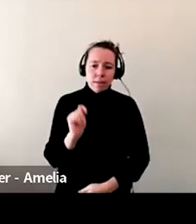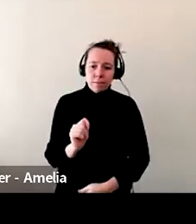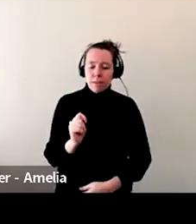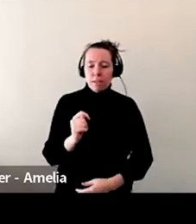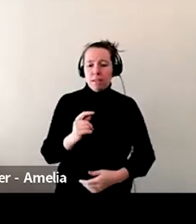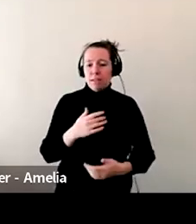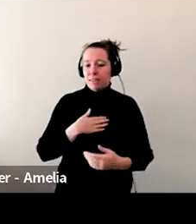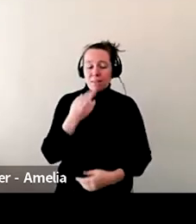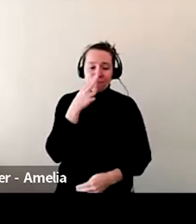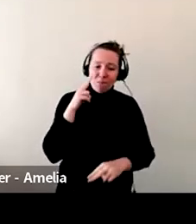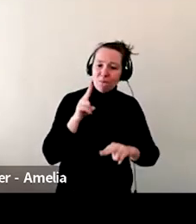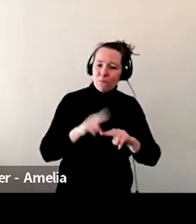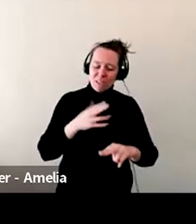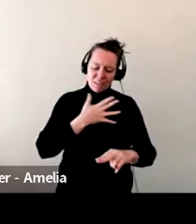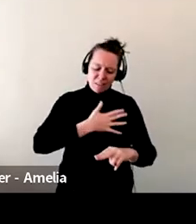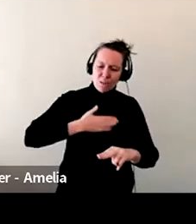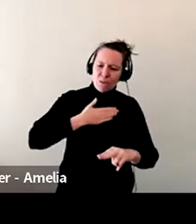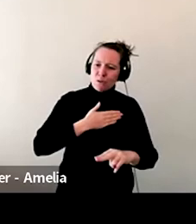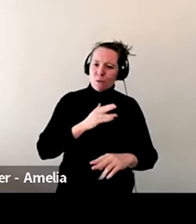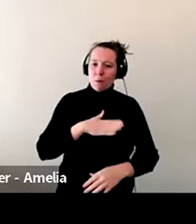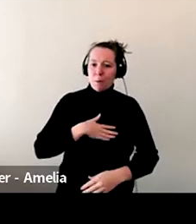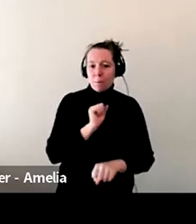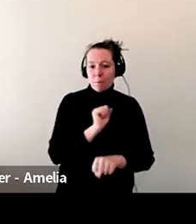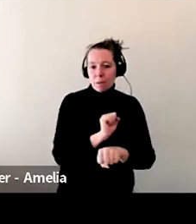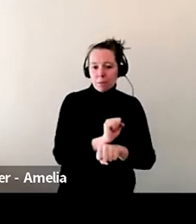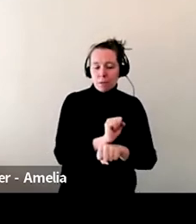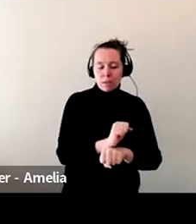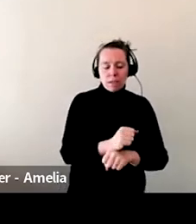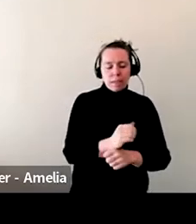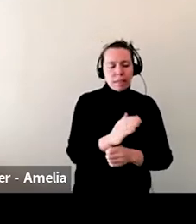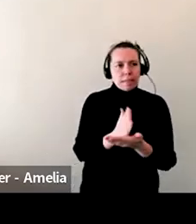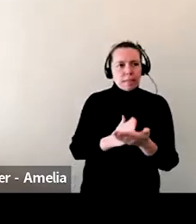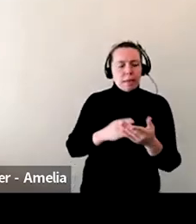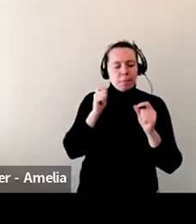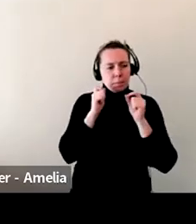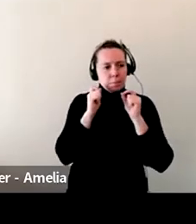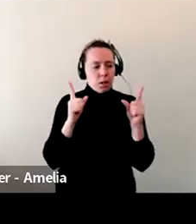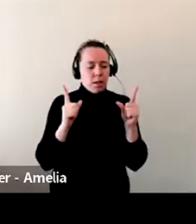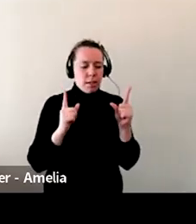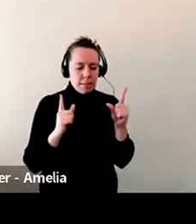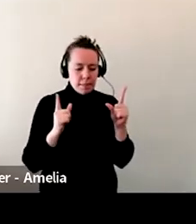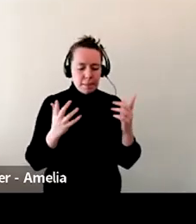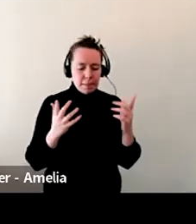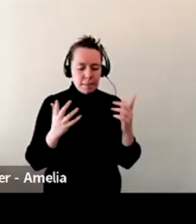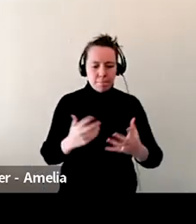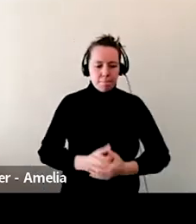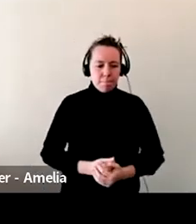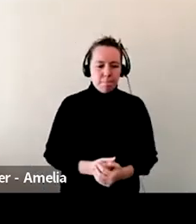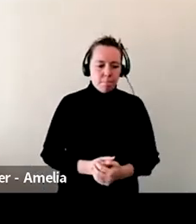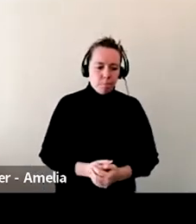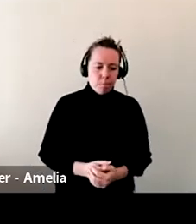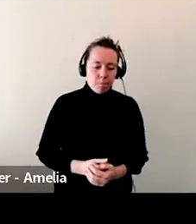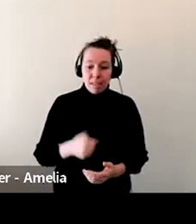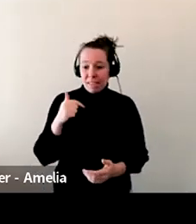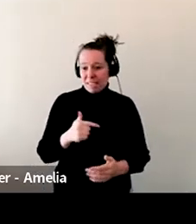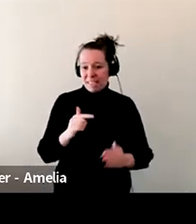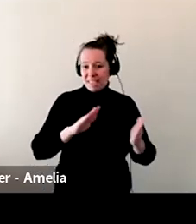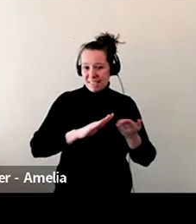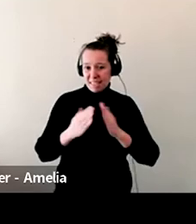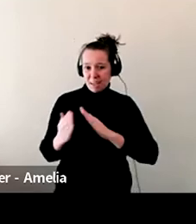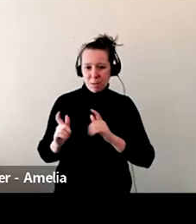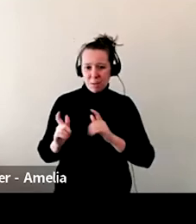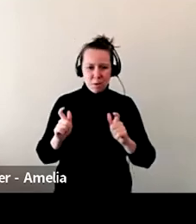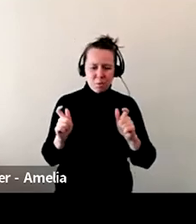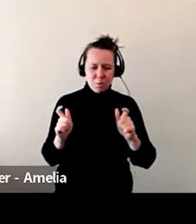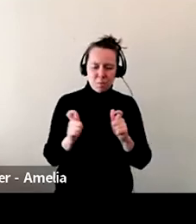much fun. Um, things that have surprised me that I didn't expect, um, in a small town is